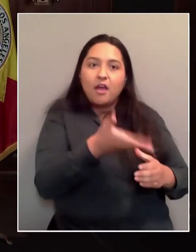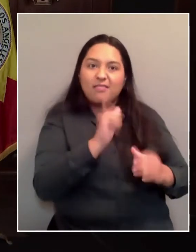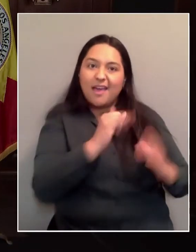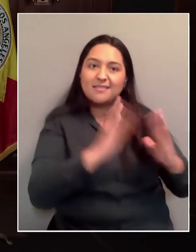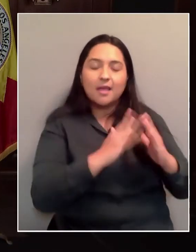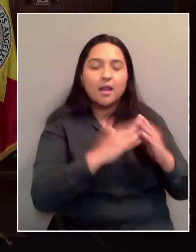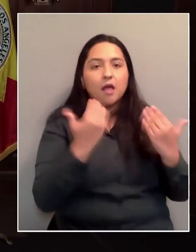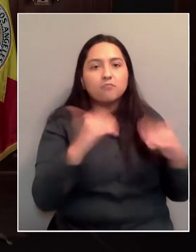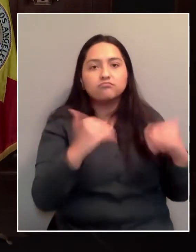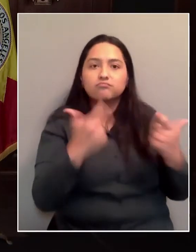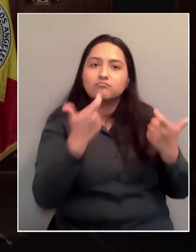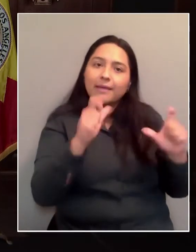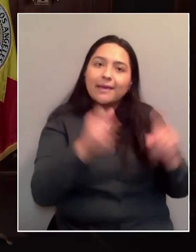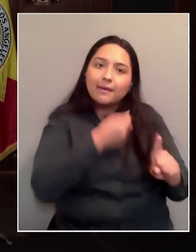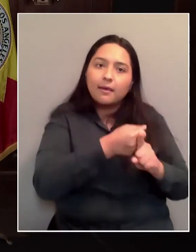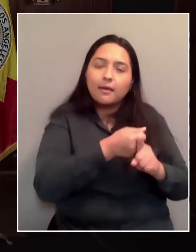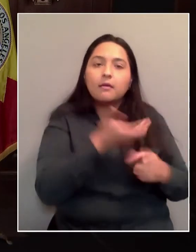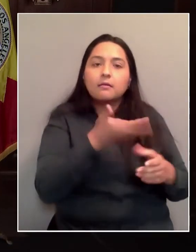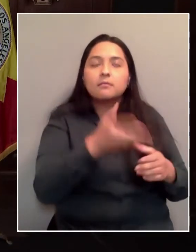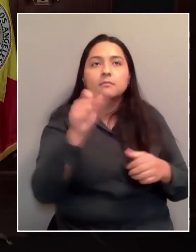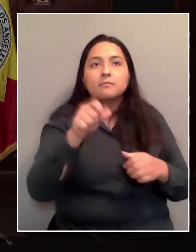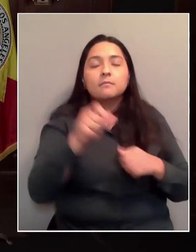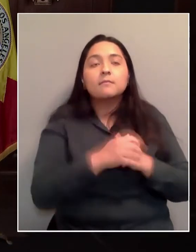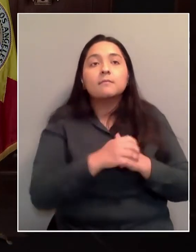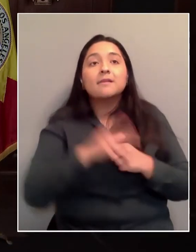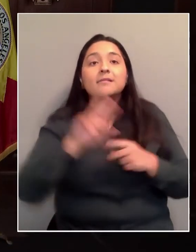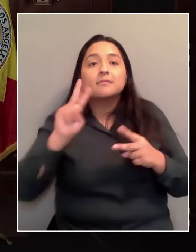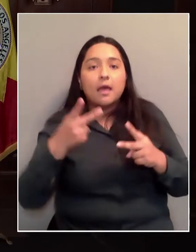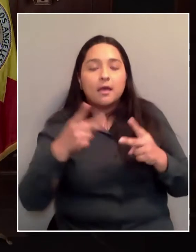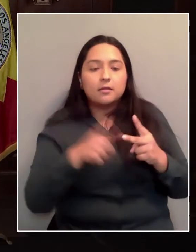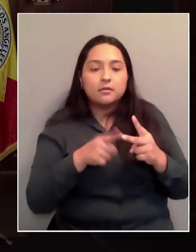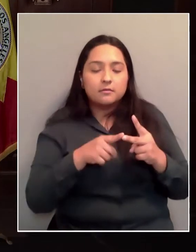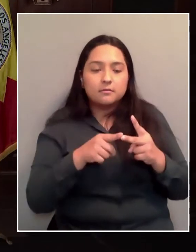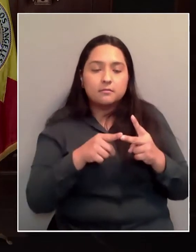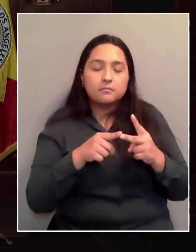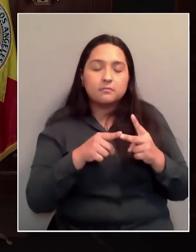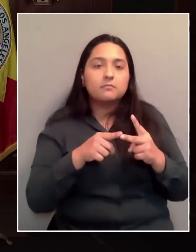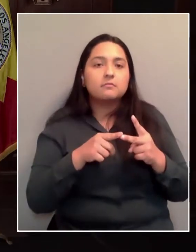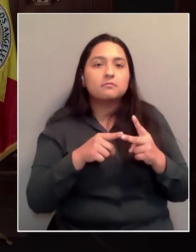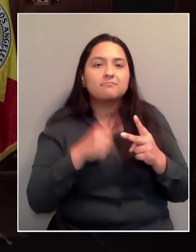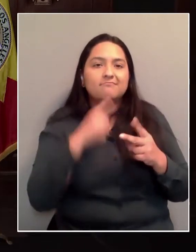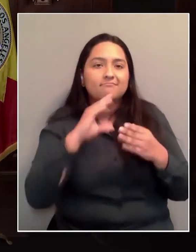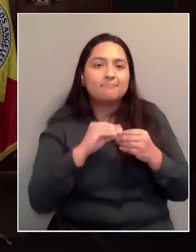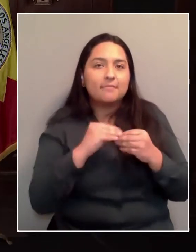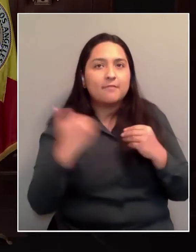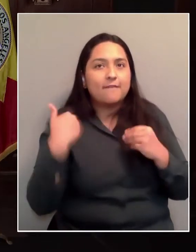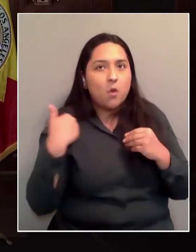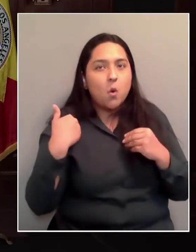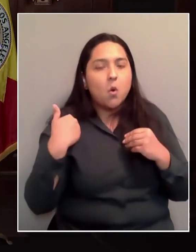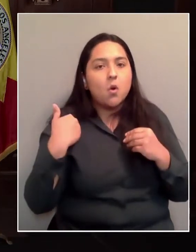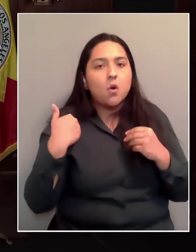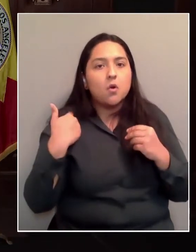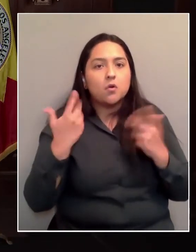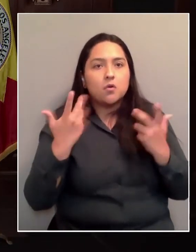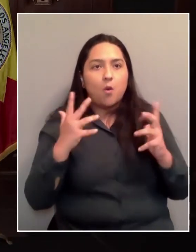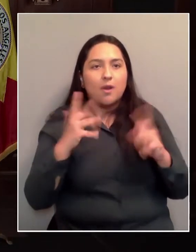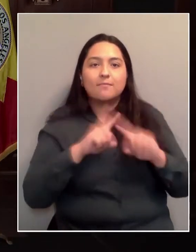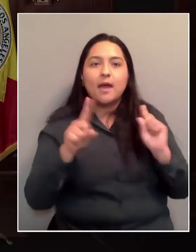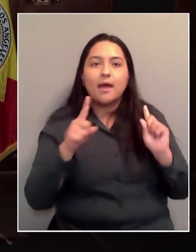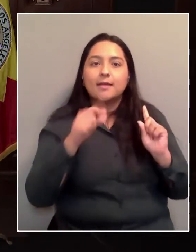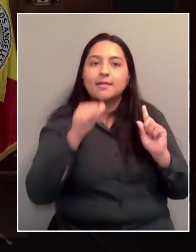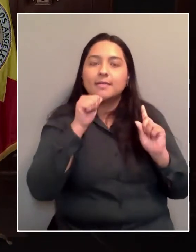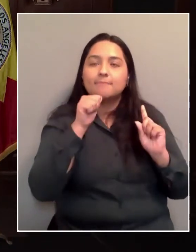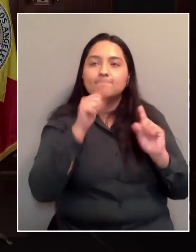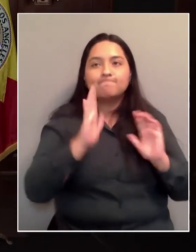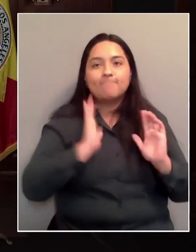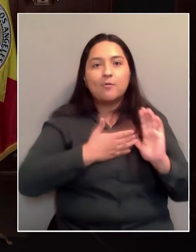anywhere. Secondly, I've stated before, but I'm not legally permitted to do by geography, but I would love the freedom to